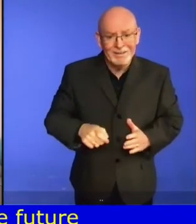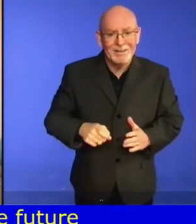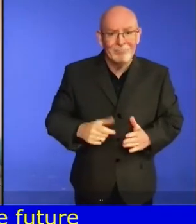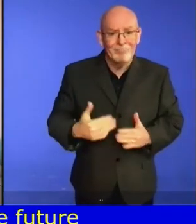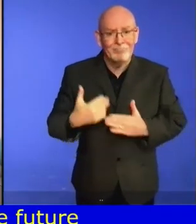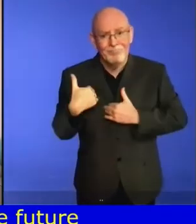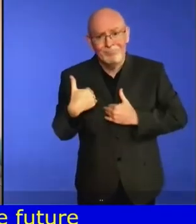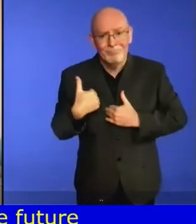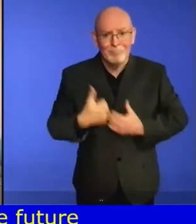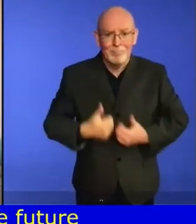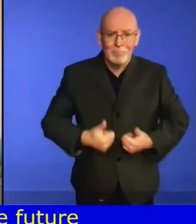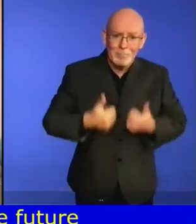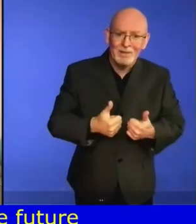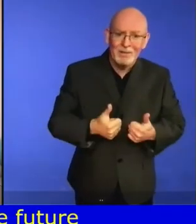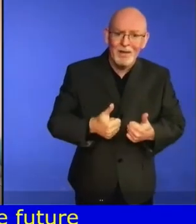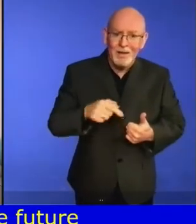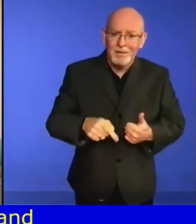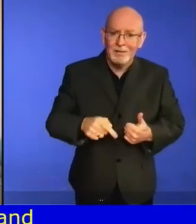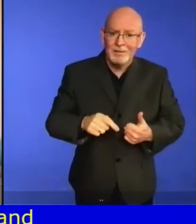sustainable development.